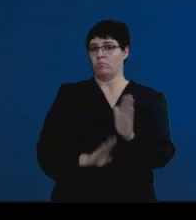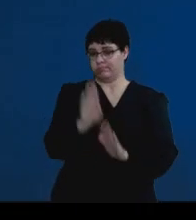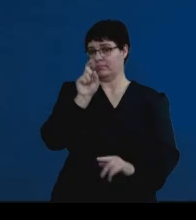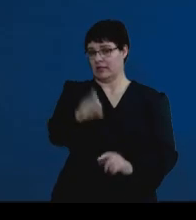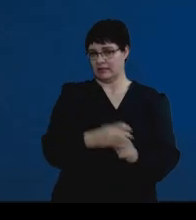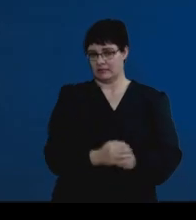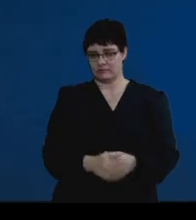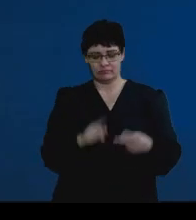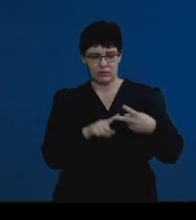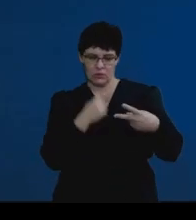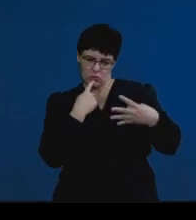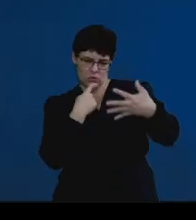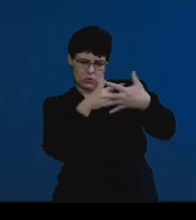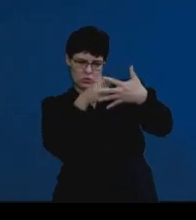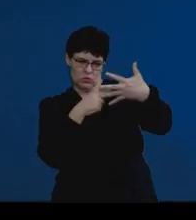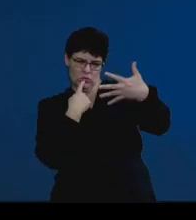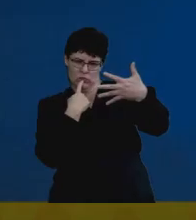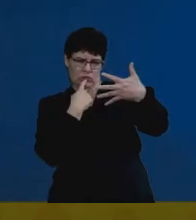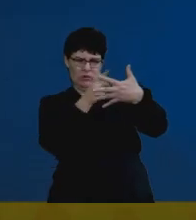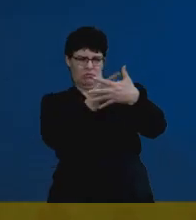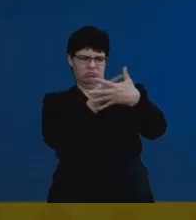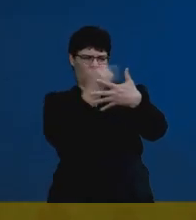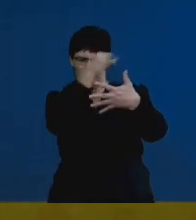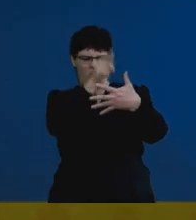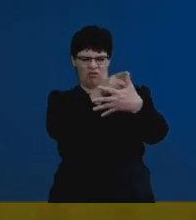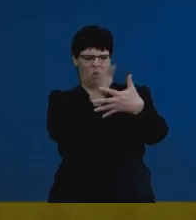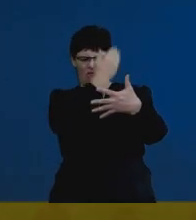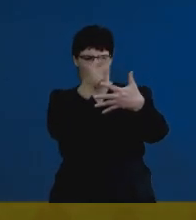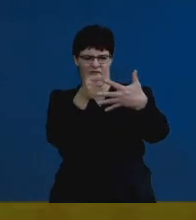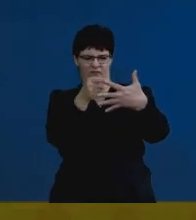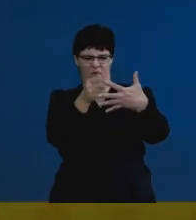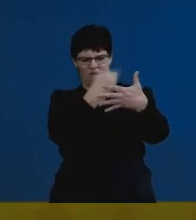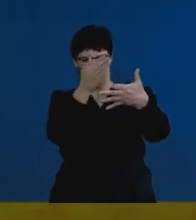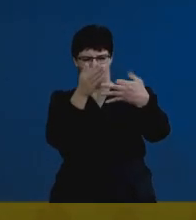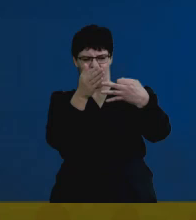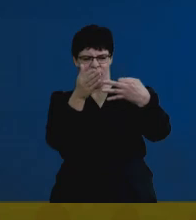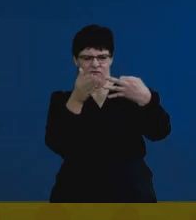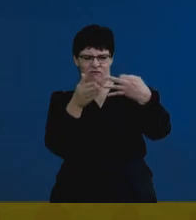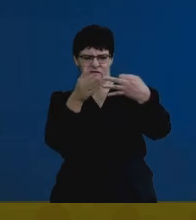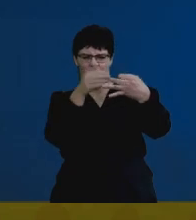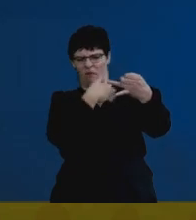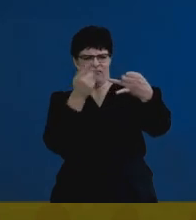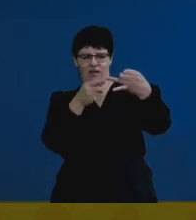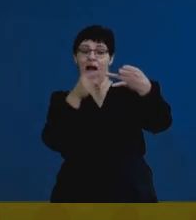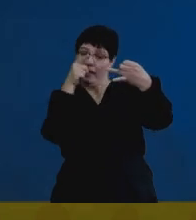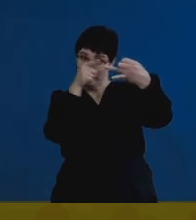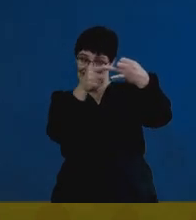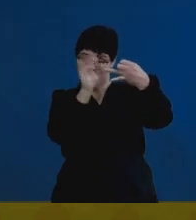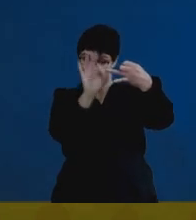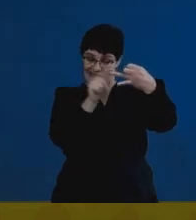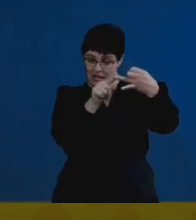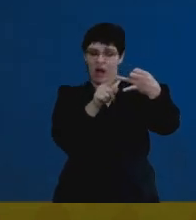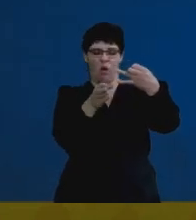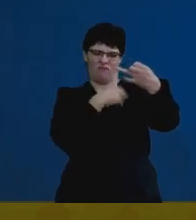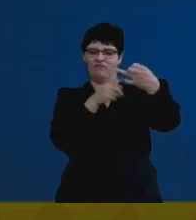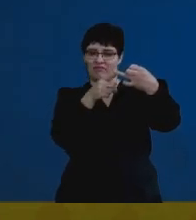Choose wisely. Eliminate the obvious answers that are clearly or clearly wrong or incorrect.